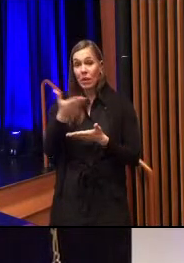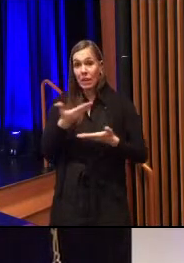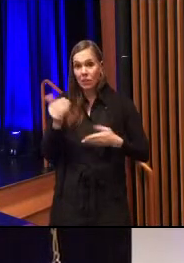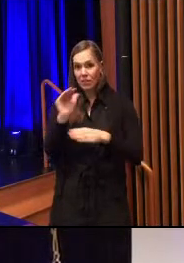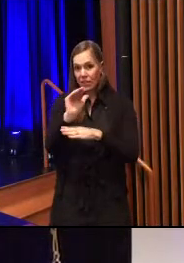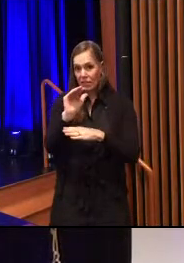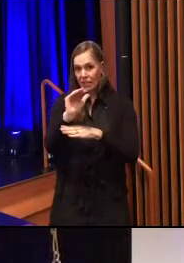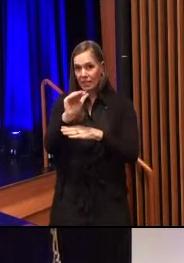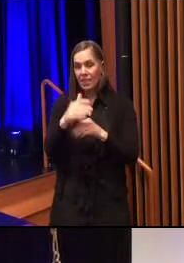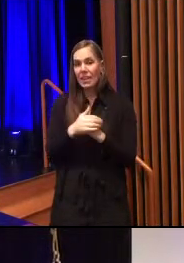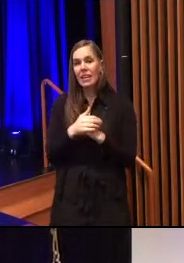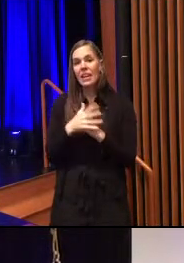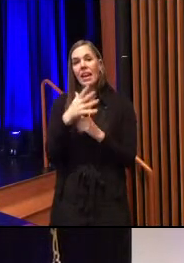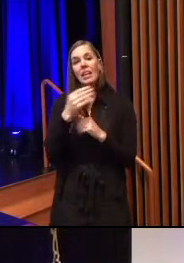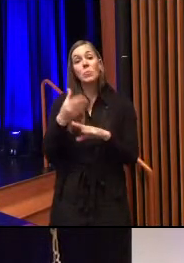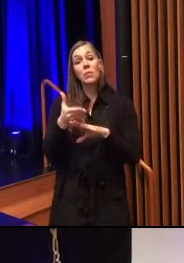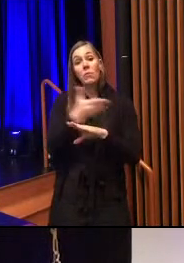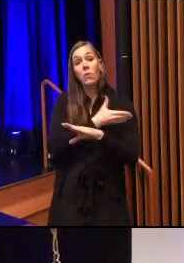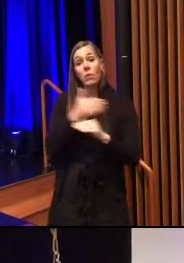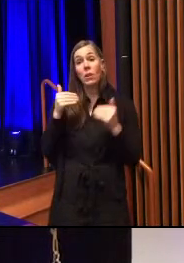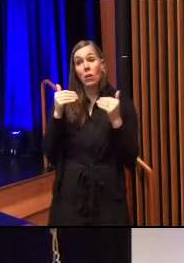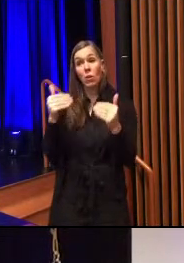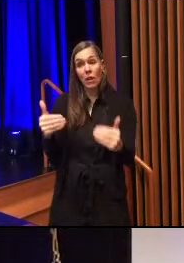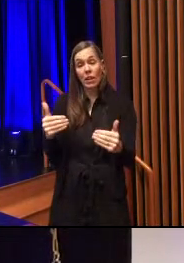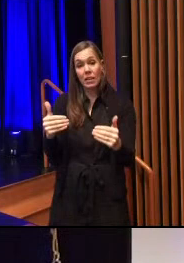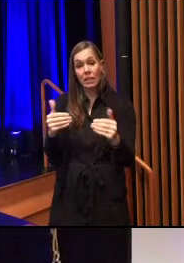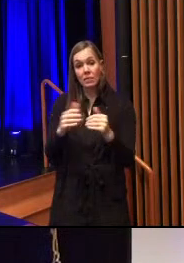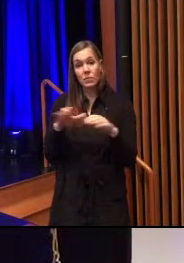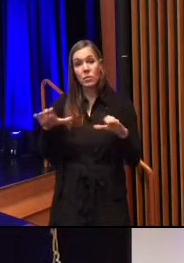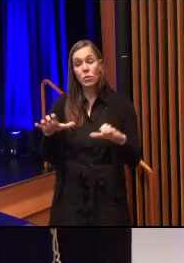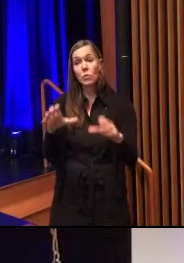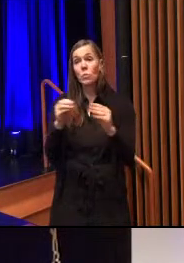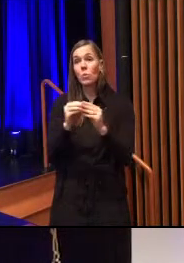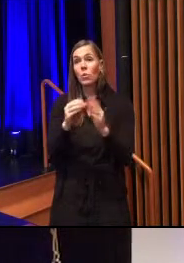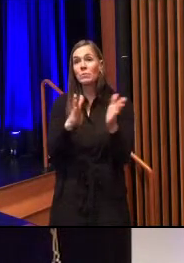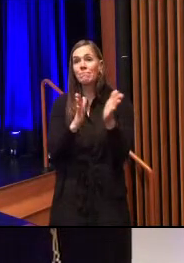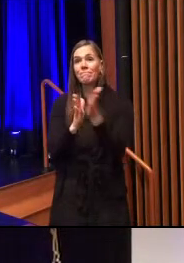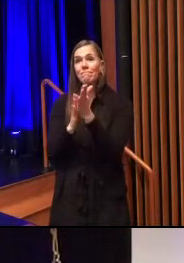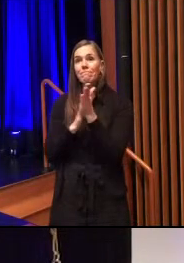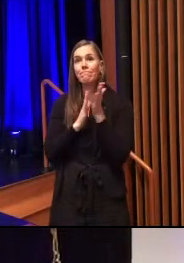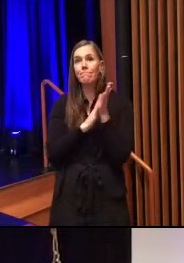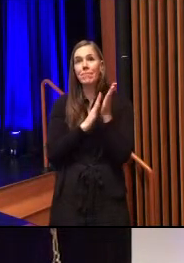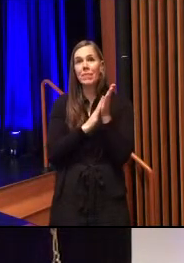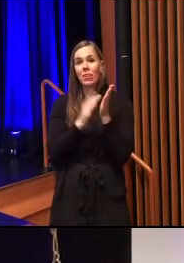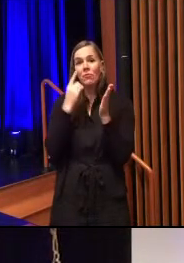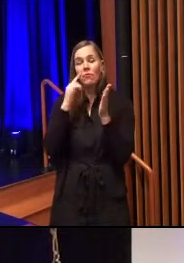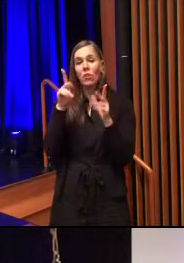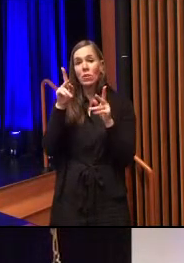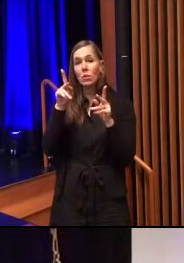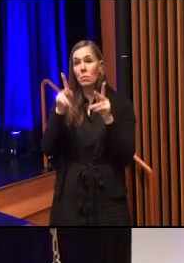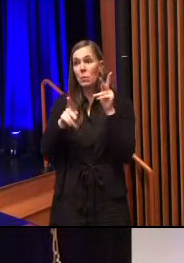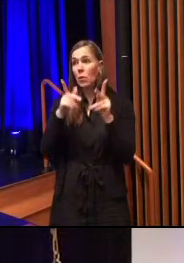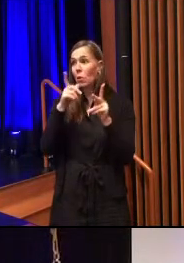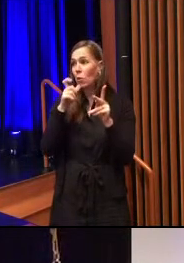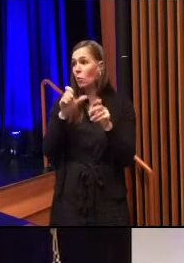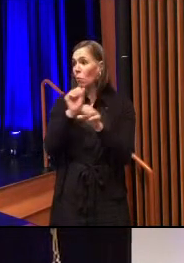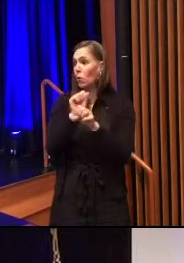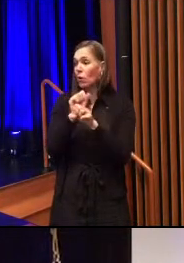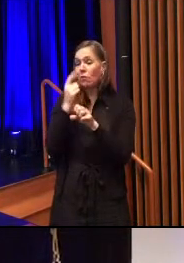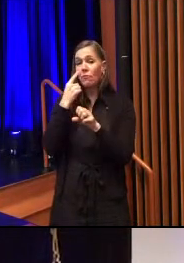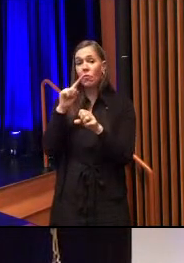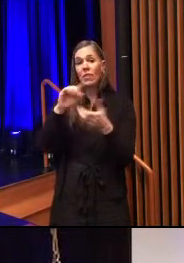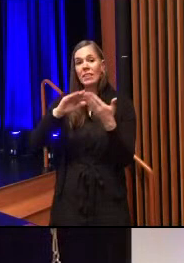this evening. In fact before we go any further can we have a round of applause for the persons employed by the city of Lancaster this evening.